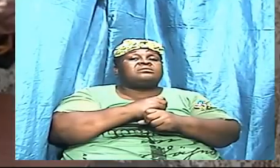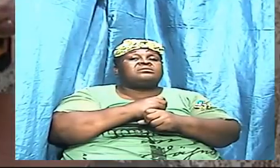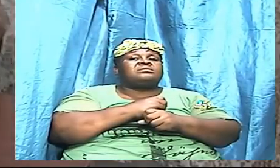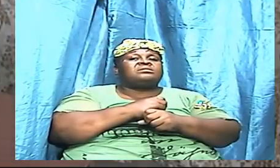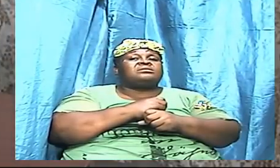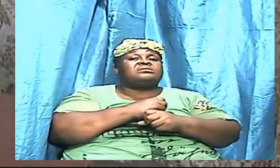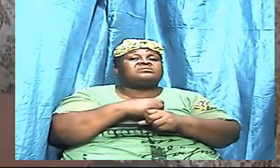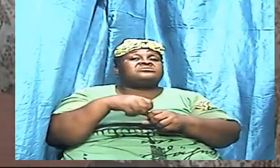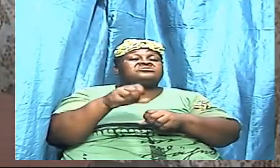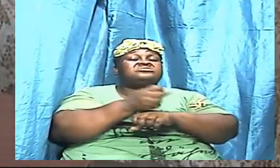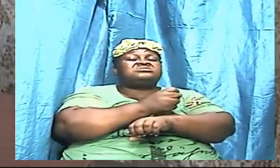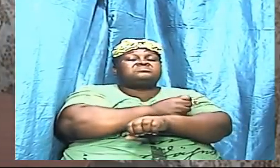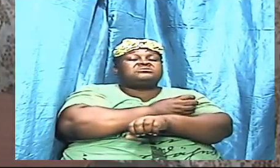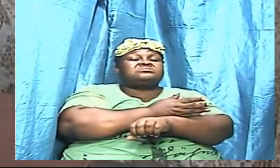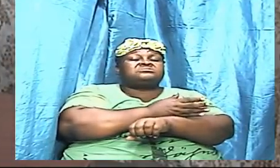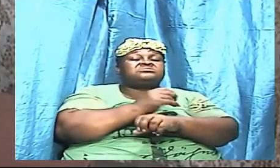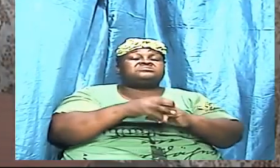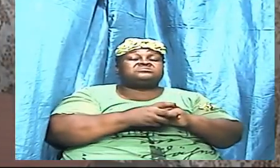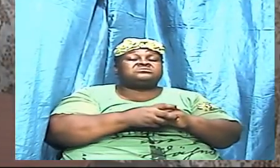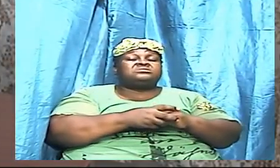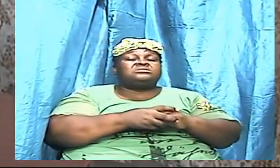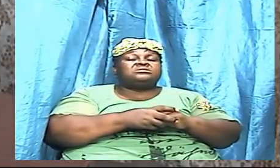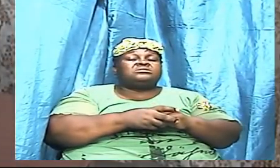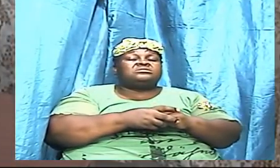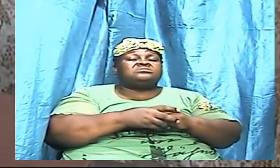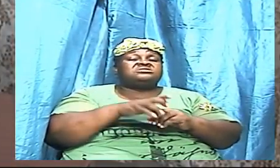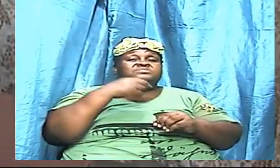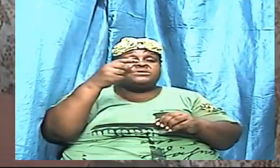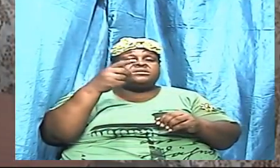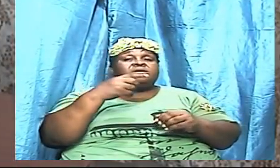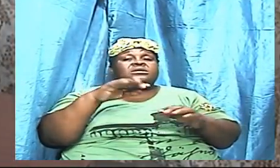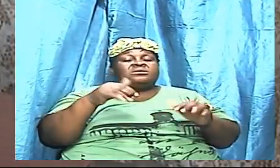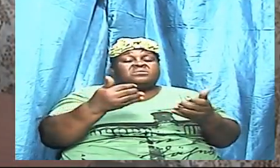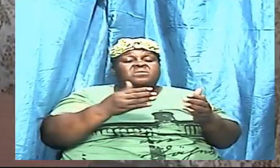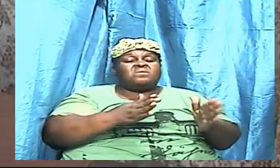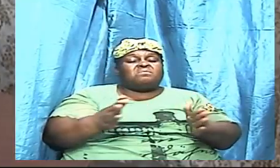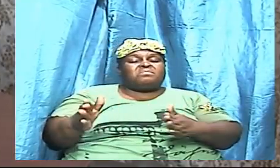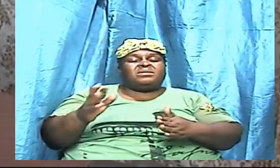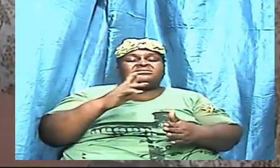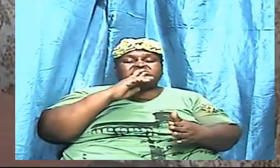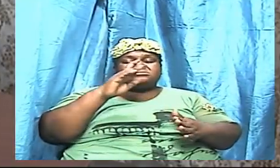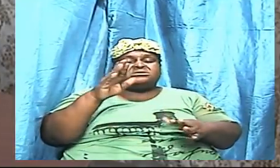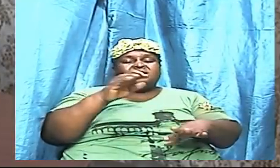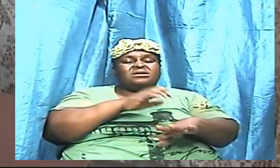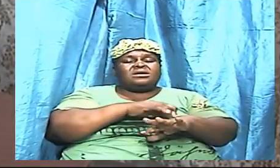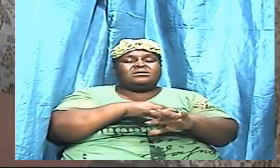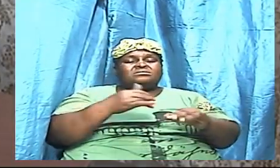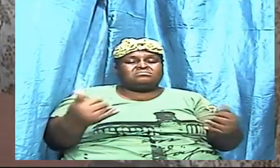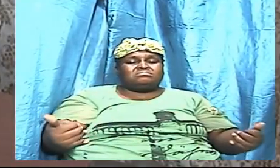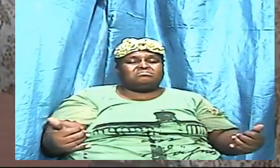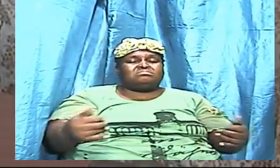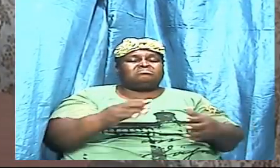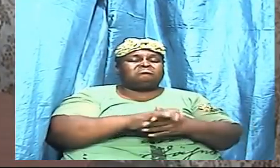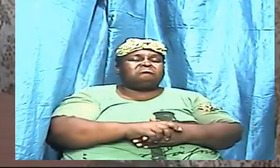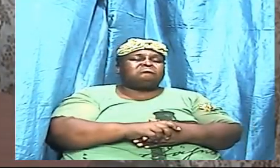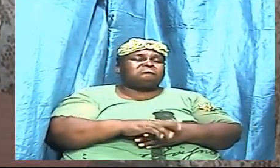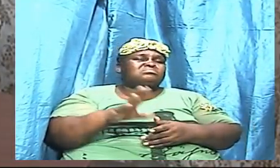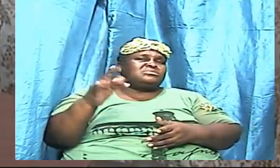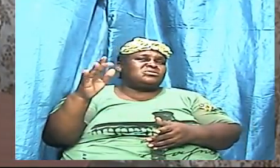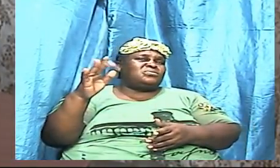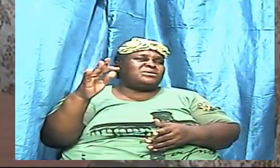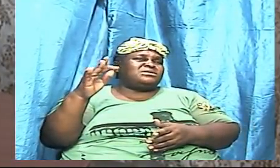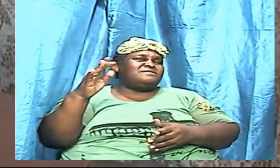are as at now 25 and over we will be in the sanctuary